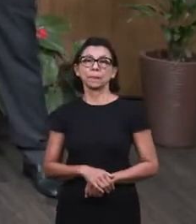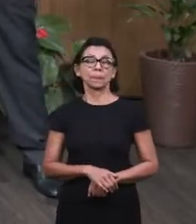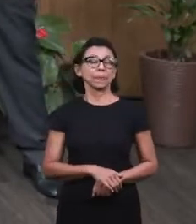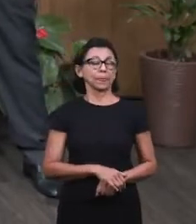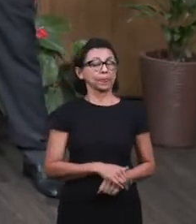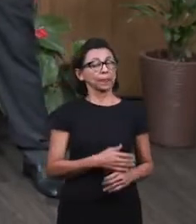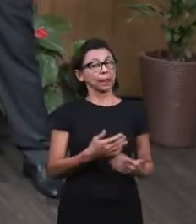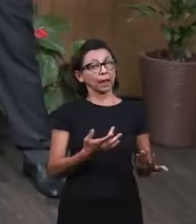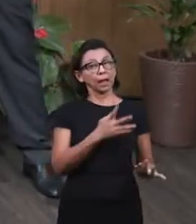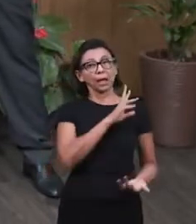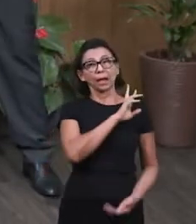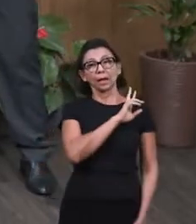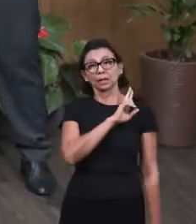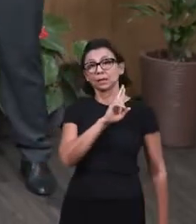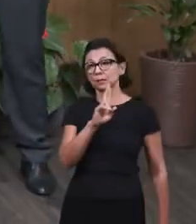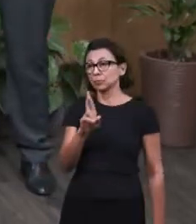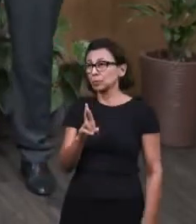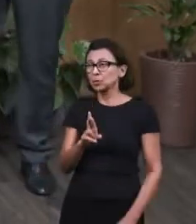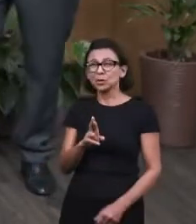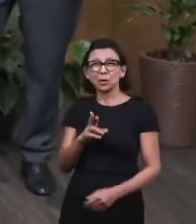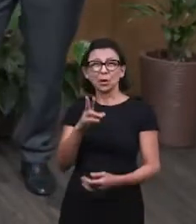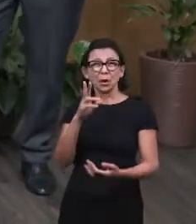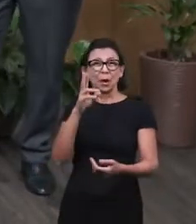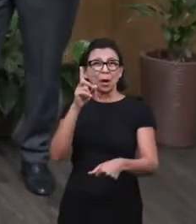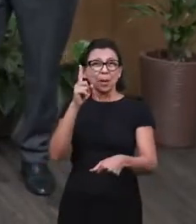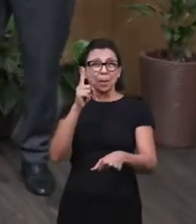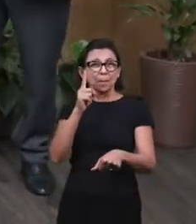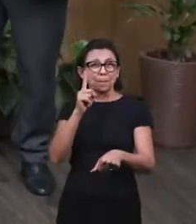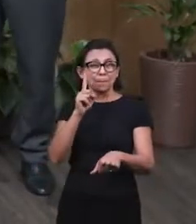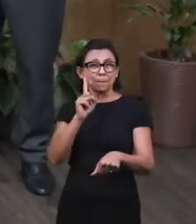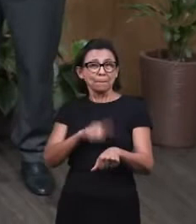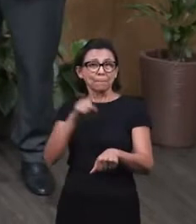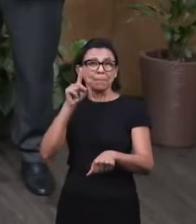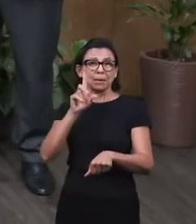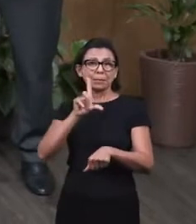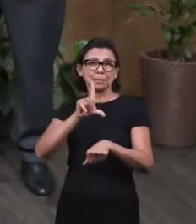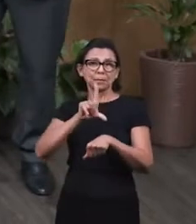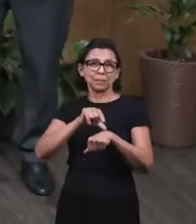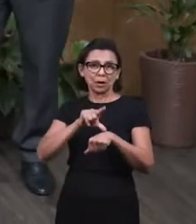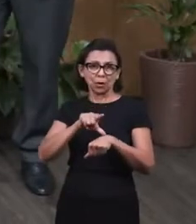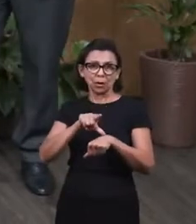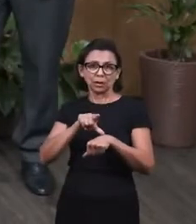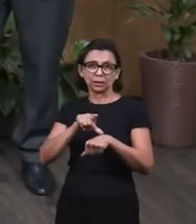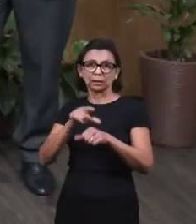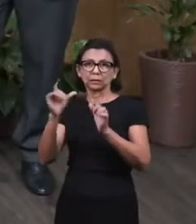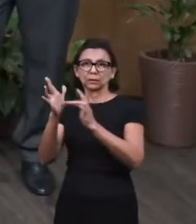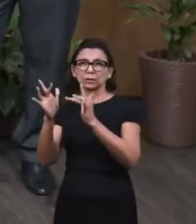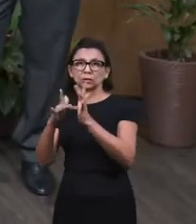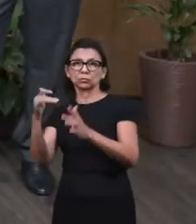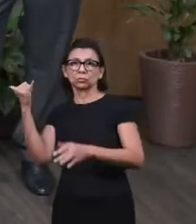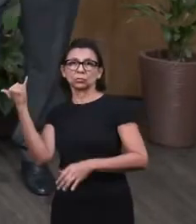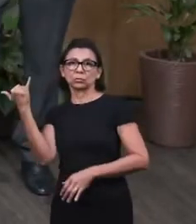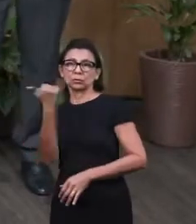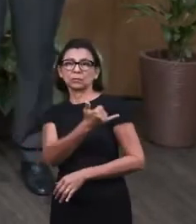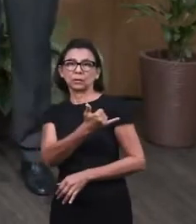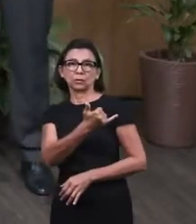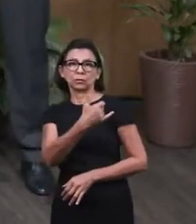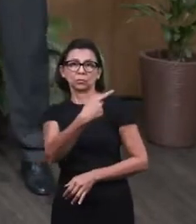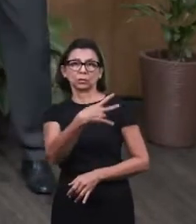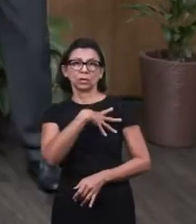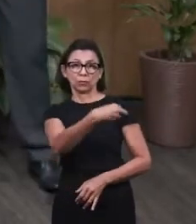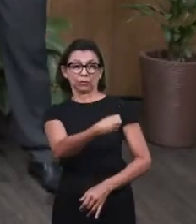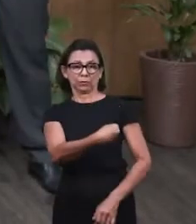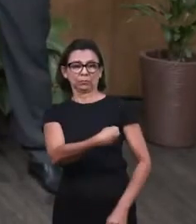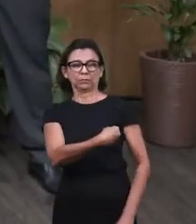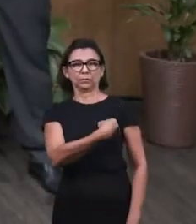And the information that he received was that the hour was the exact hour when Jesus said, your son